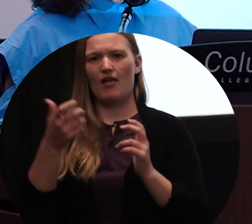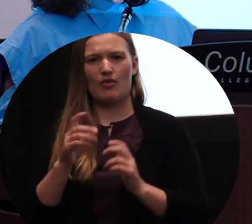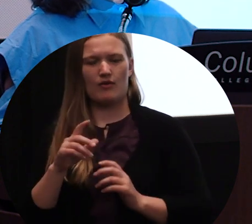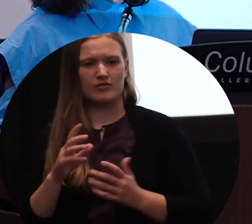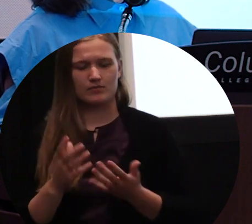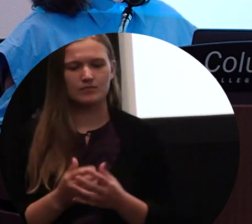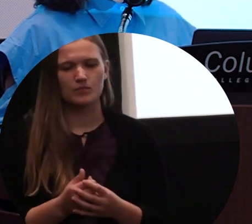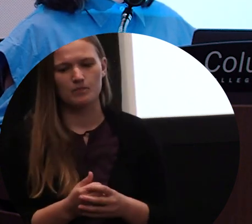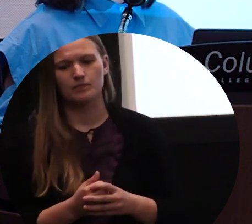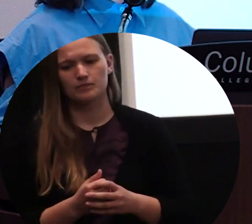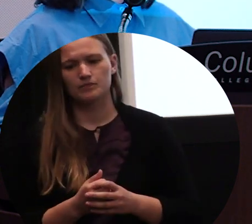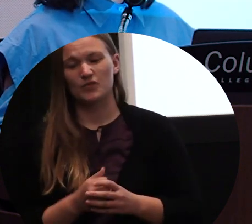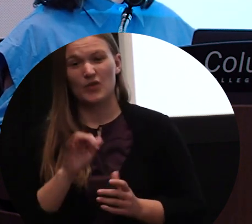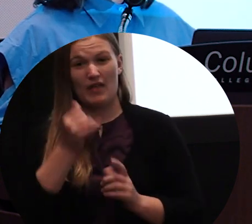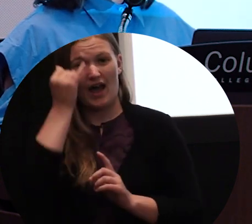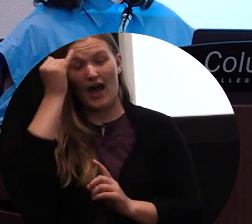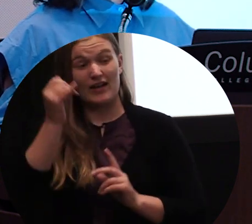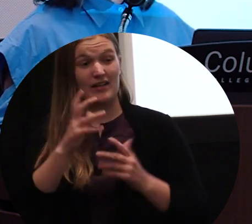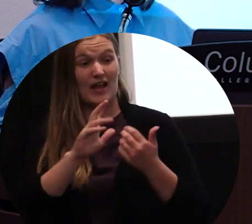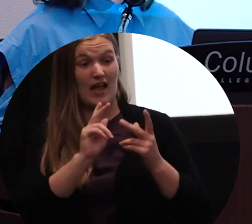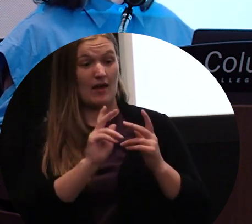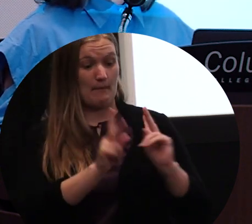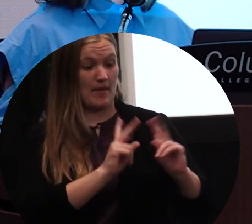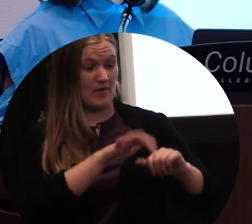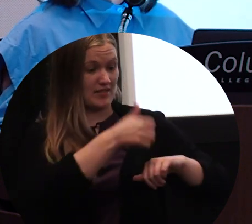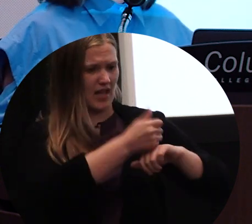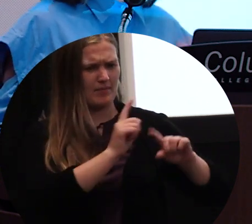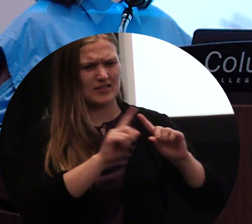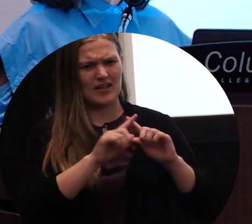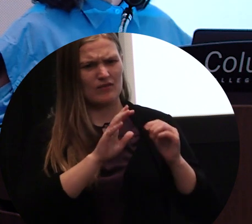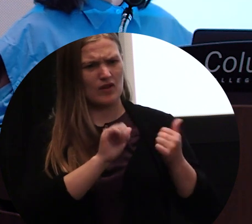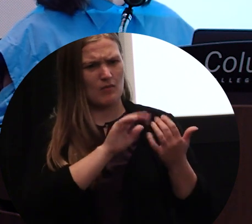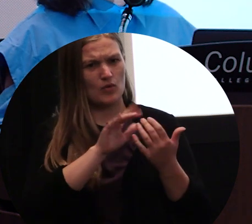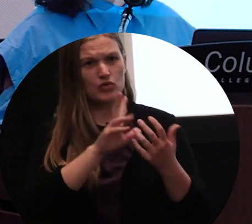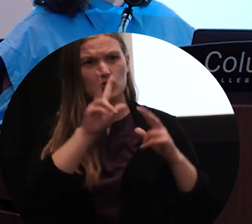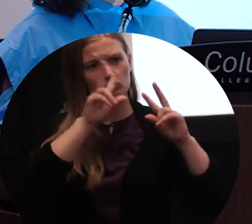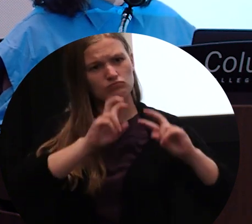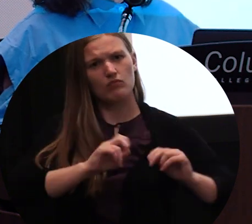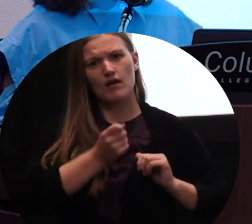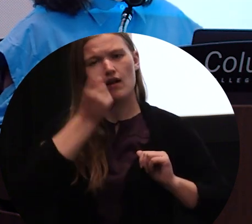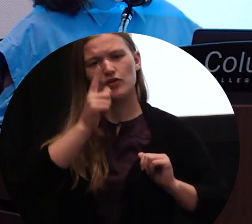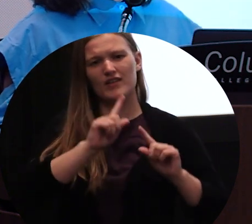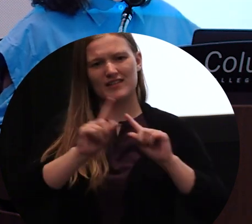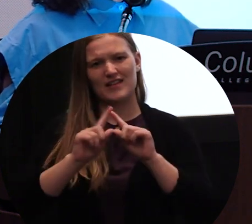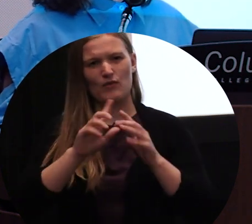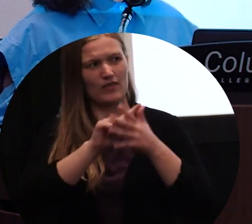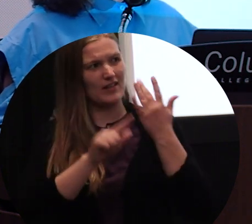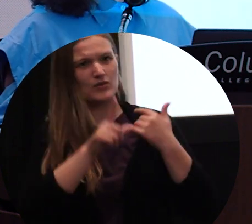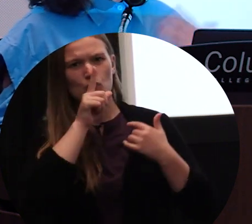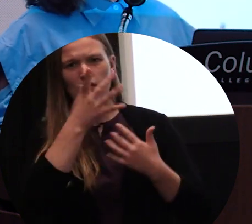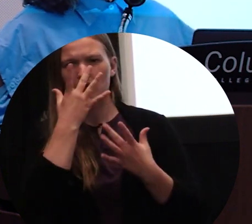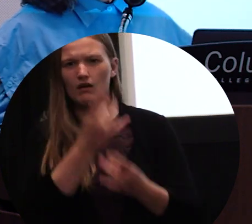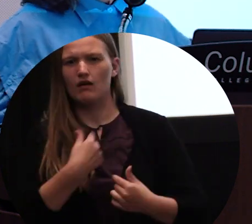the platforms that people create to observe these spaces are very, and the architectural are really interesting for me. So I've been